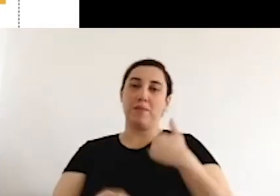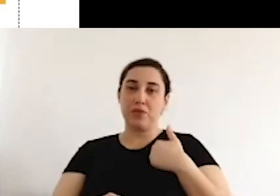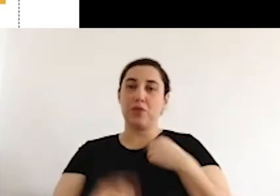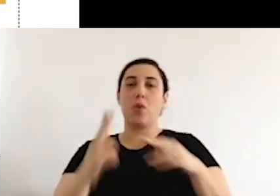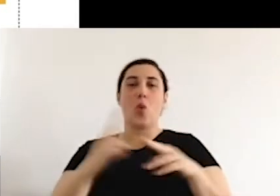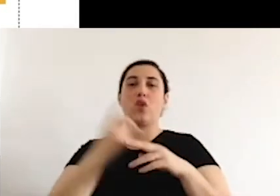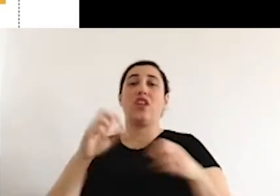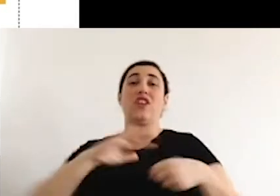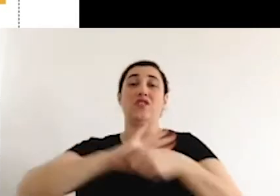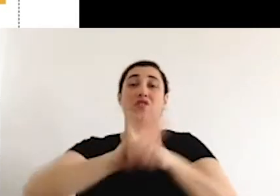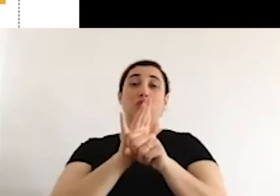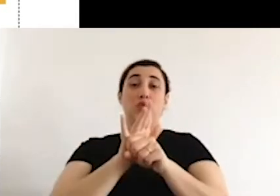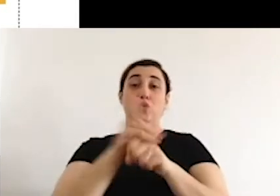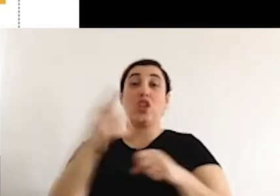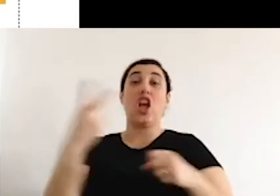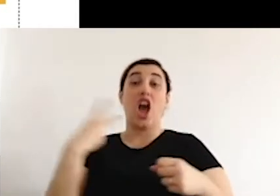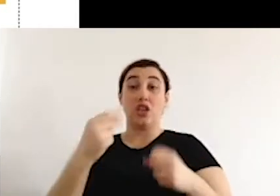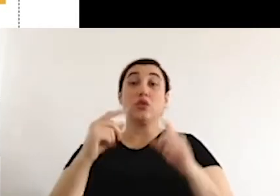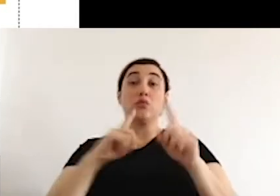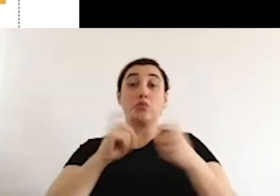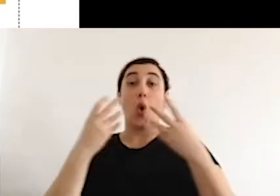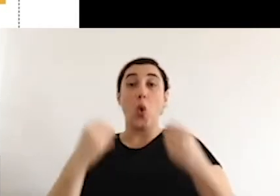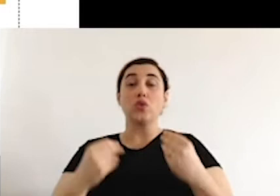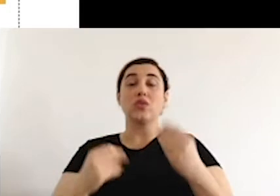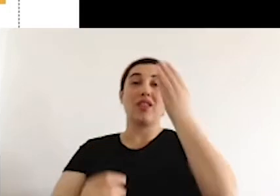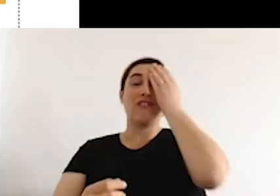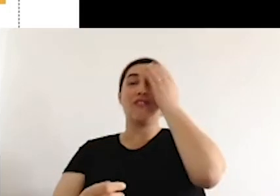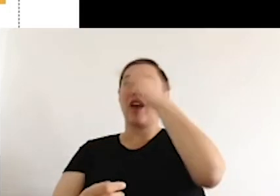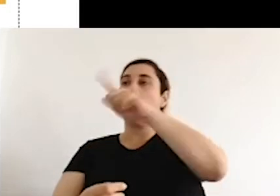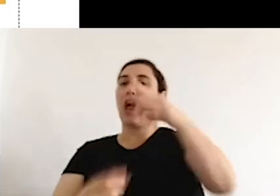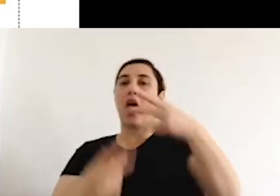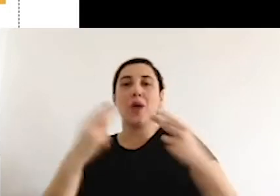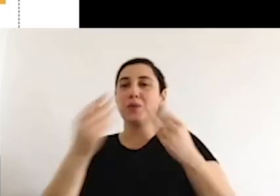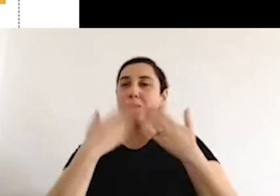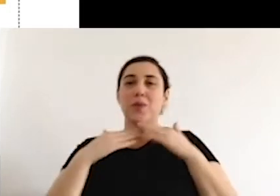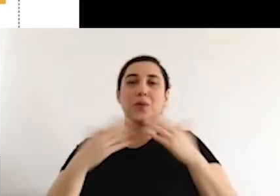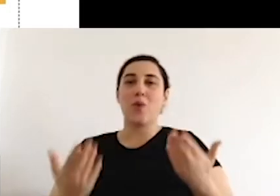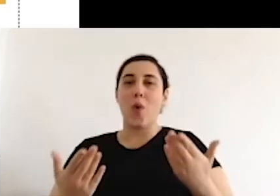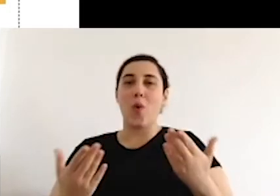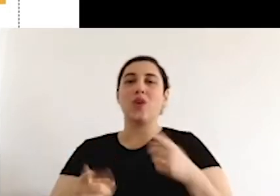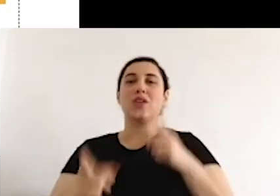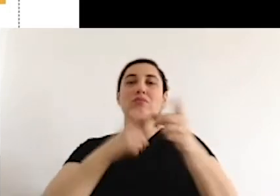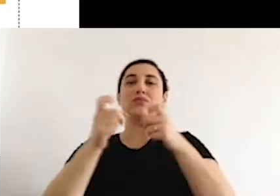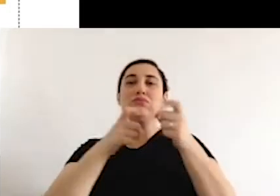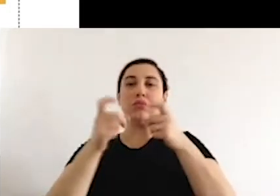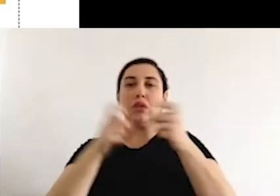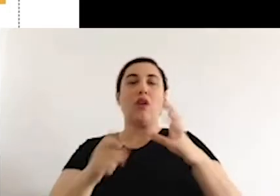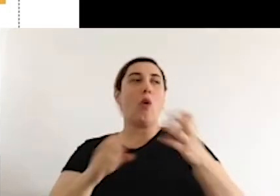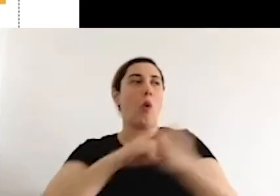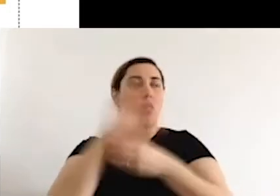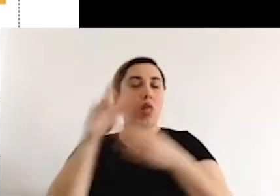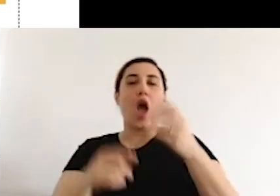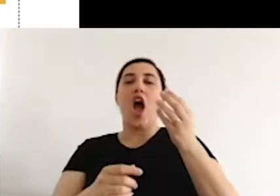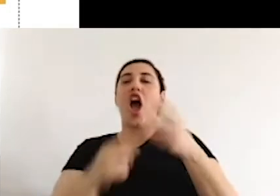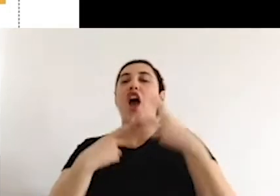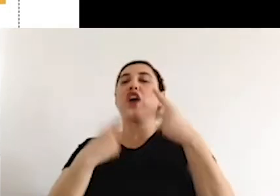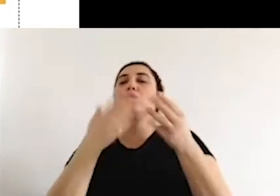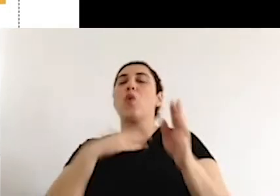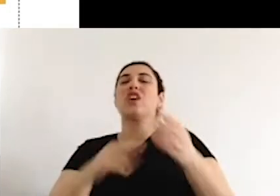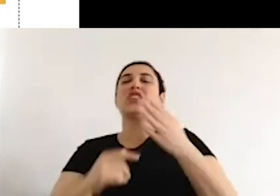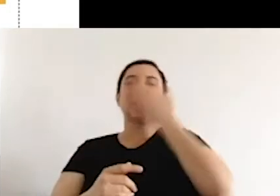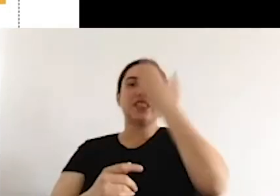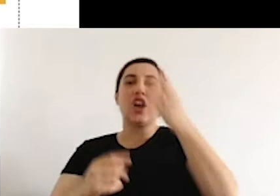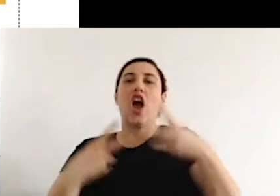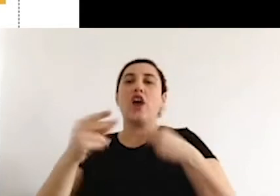He said, even if we find COVID-19 vaccine, there is no vaccine for poverty, for racism, for